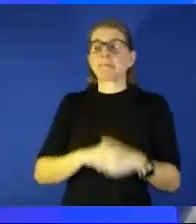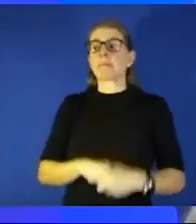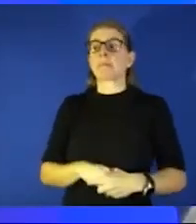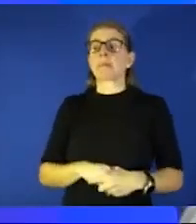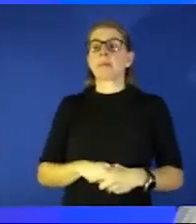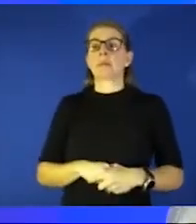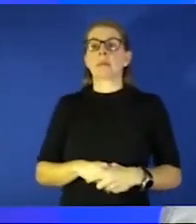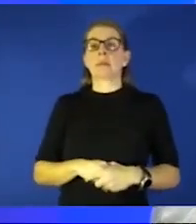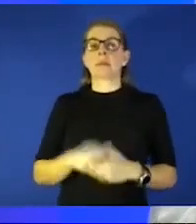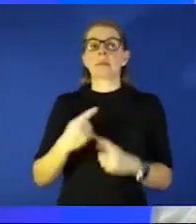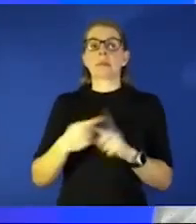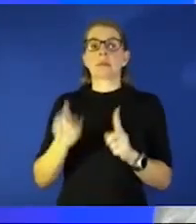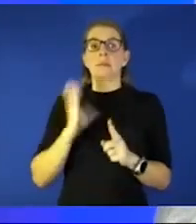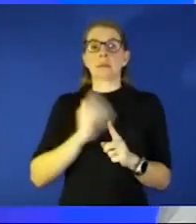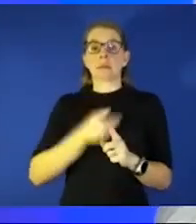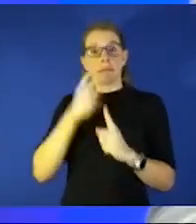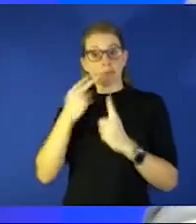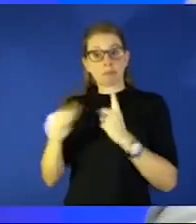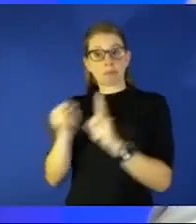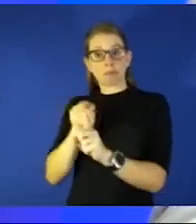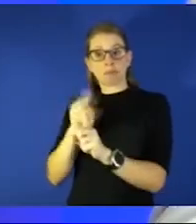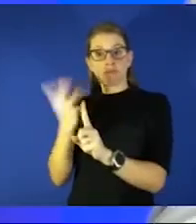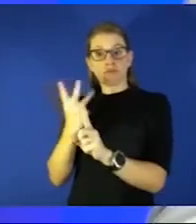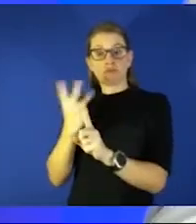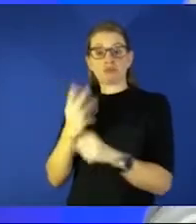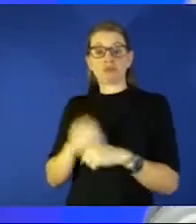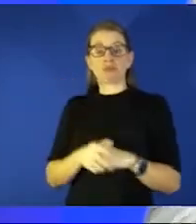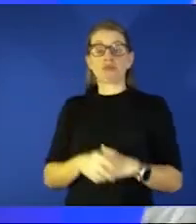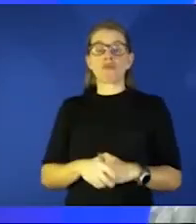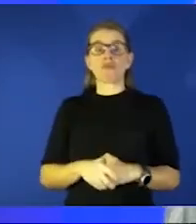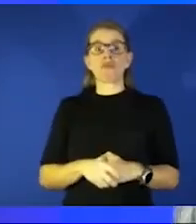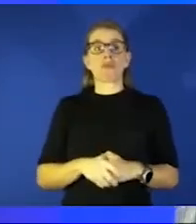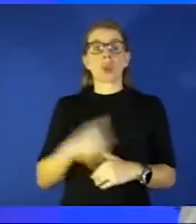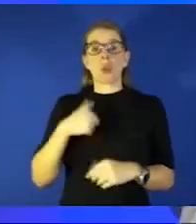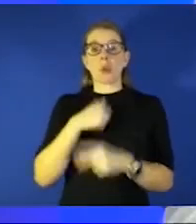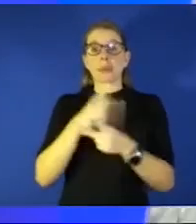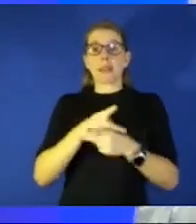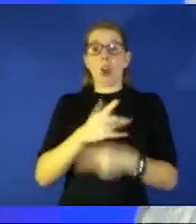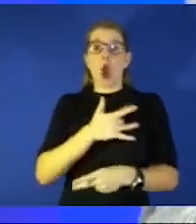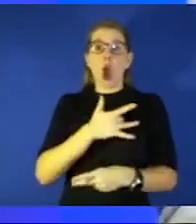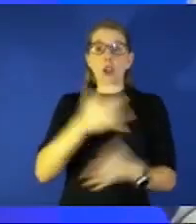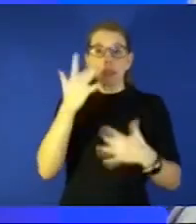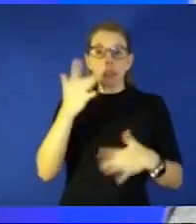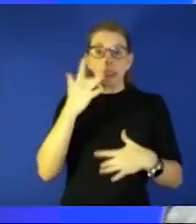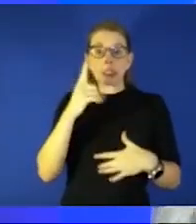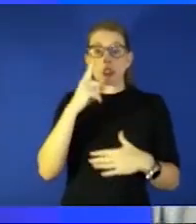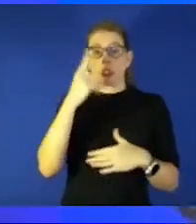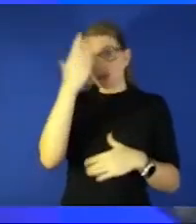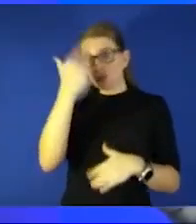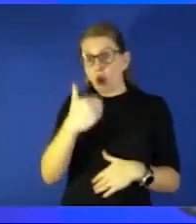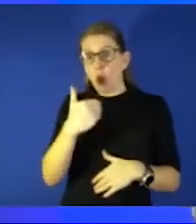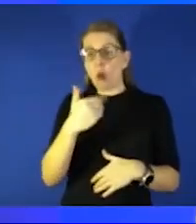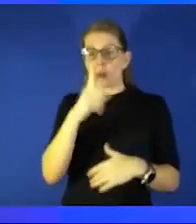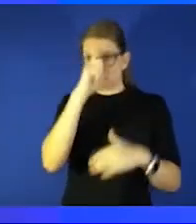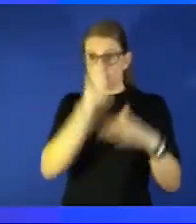our standpoint is that you know when we take care of you know heart disease or strokes etc you know we explain those things to the family